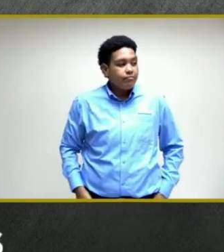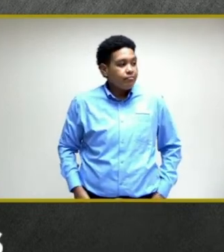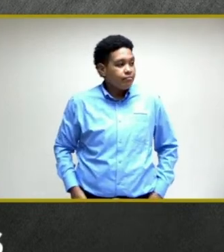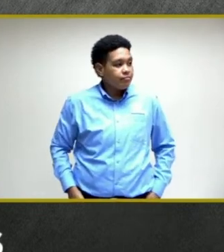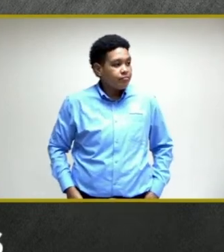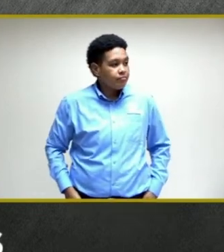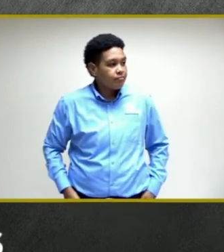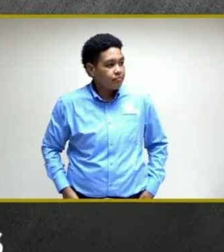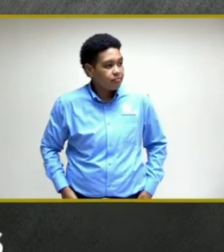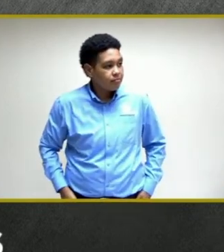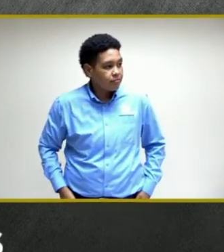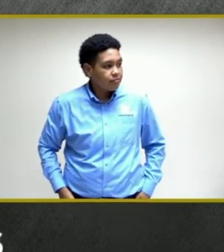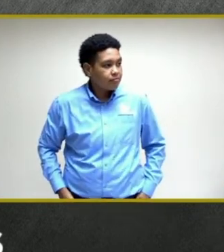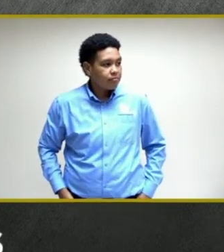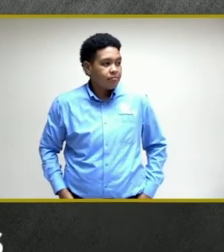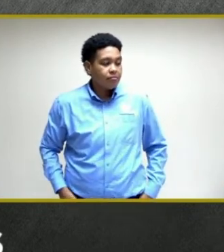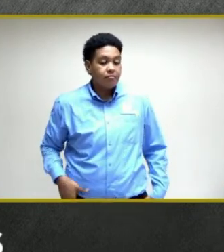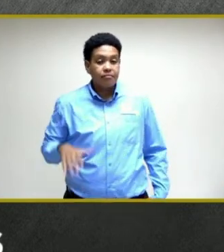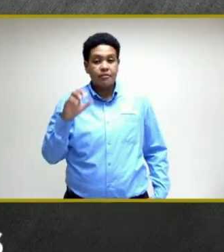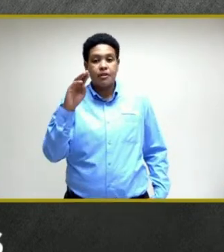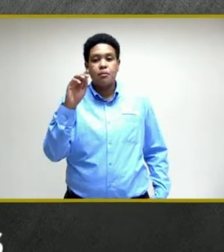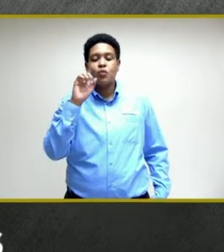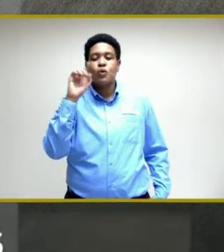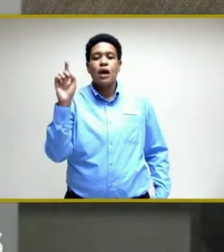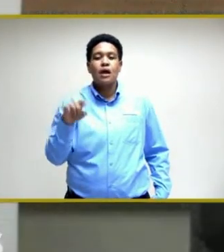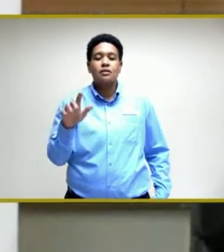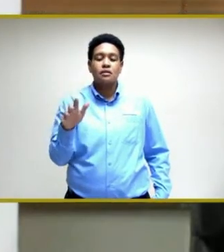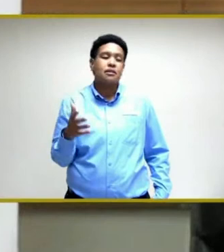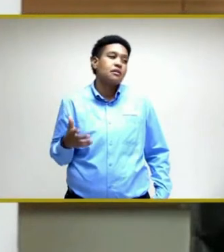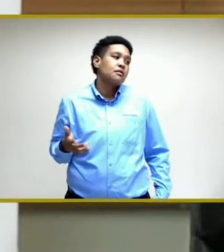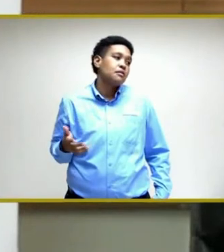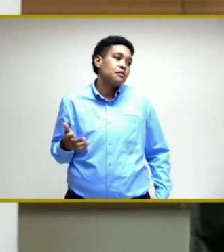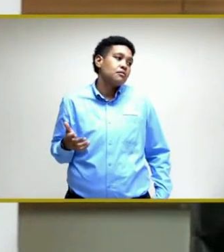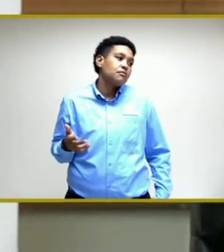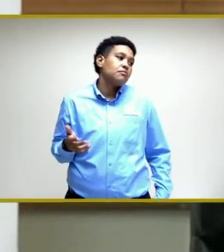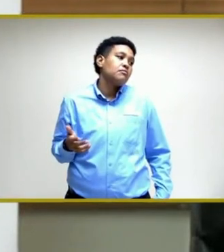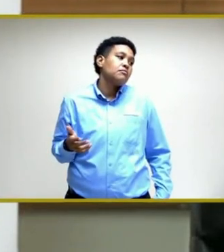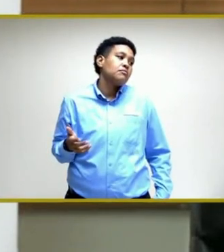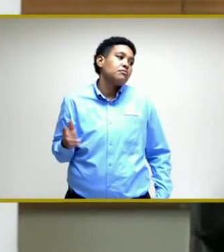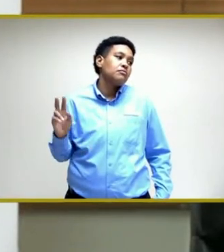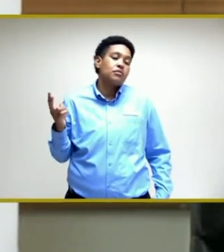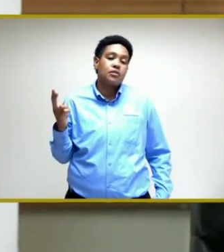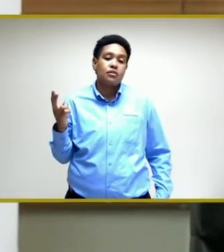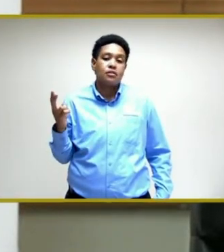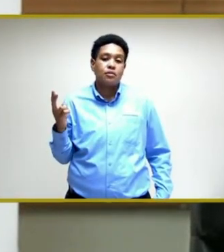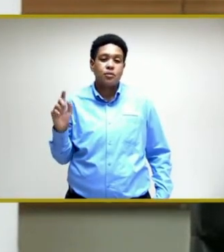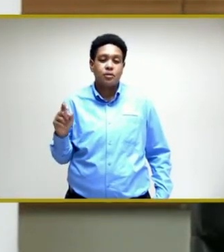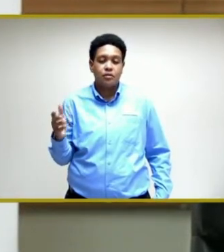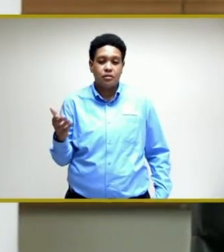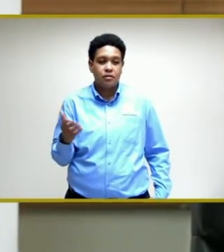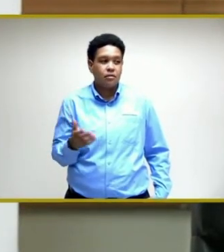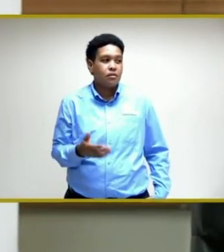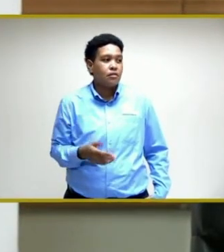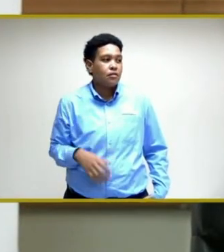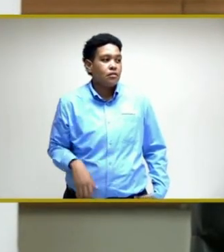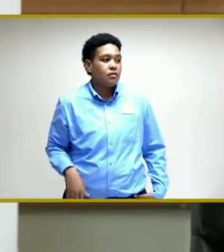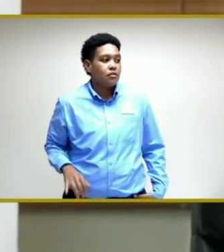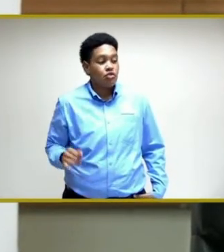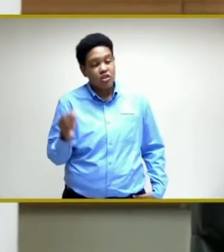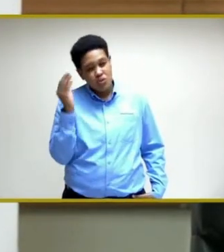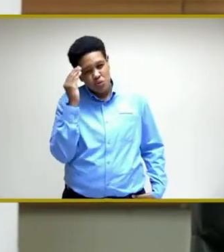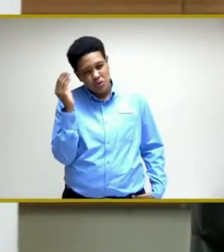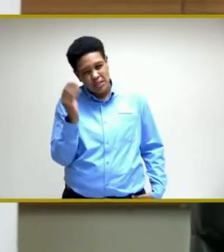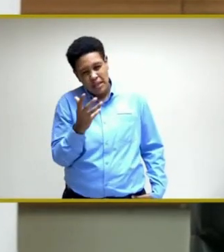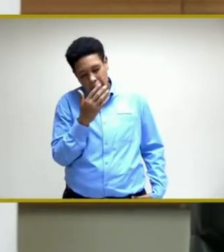going to address the issue of the second part of that question, but just to say